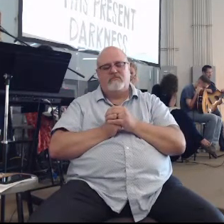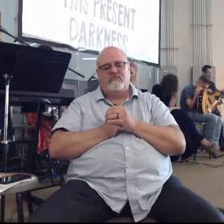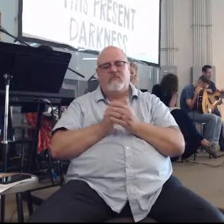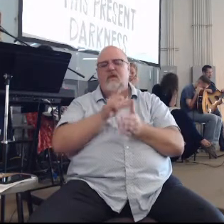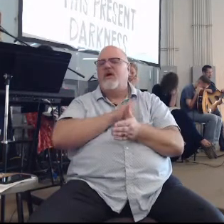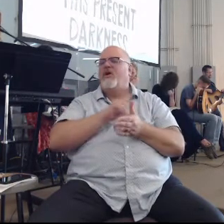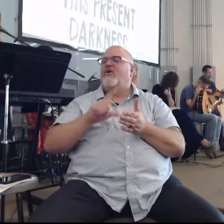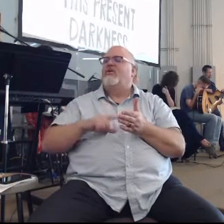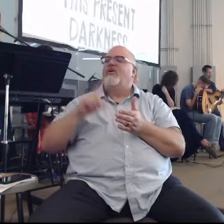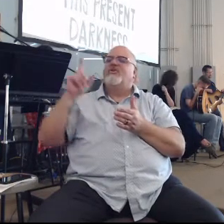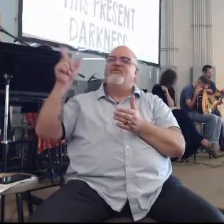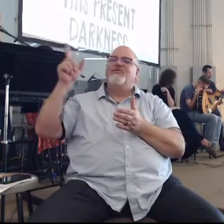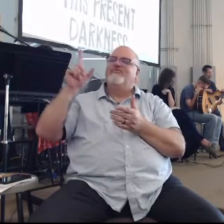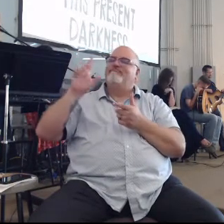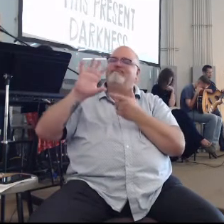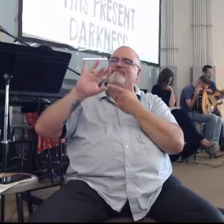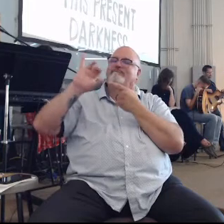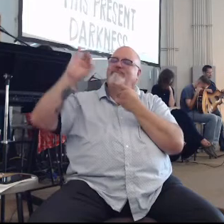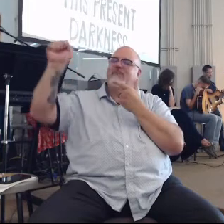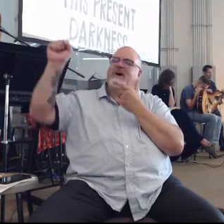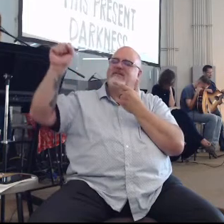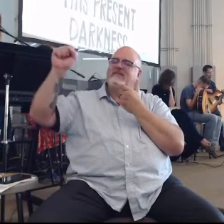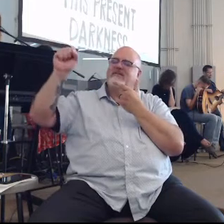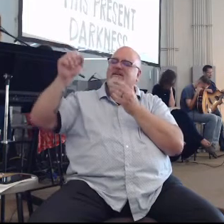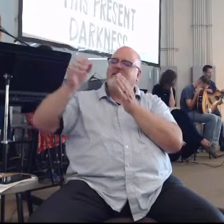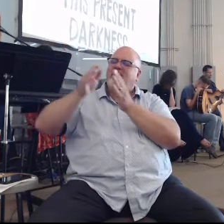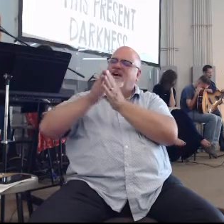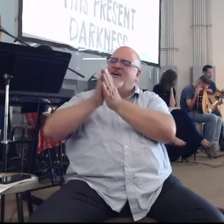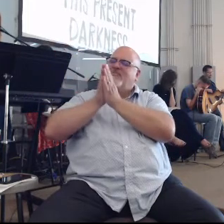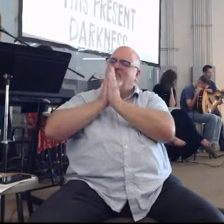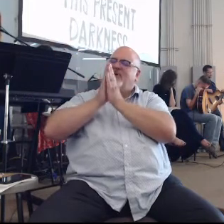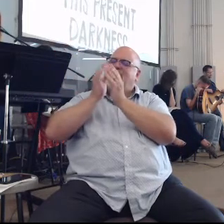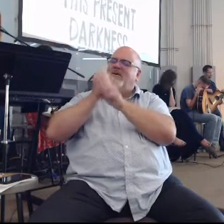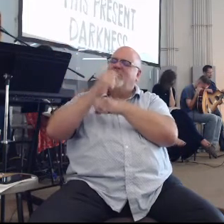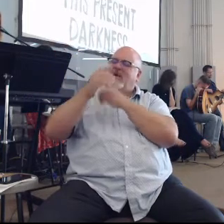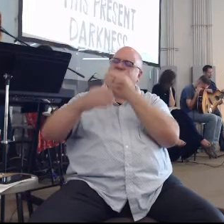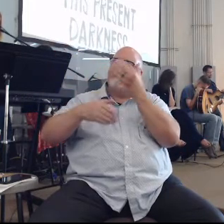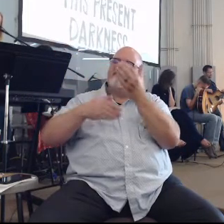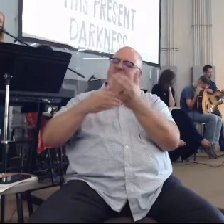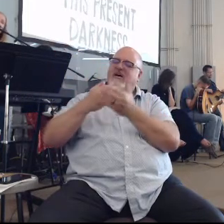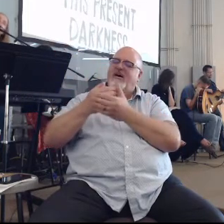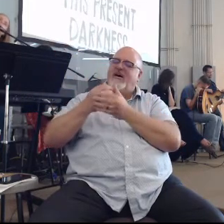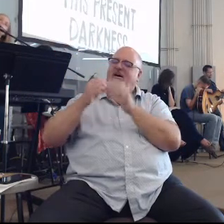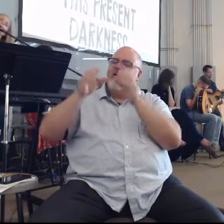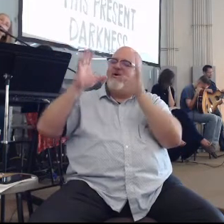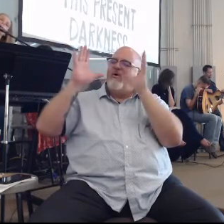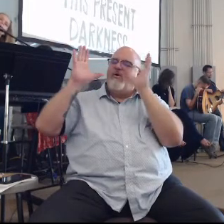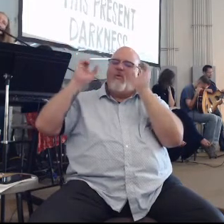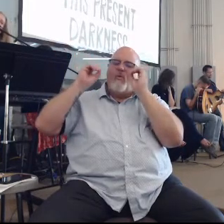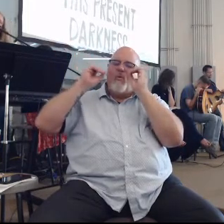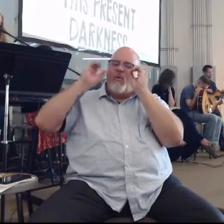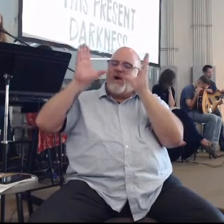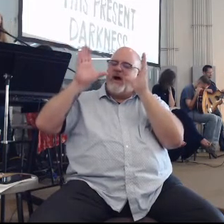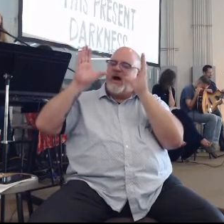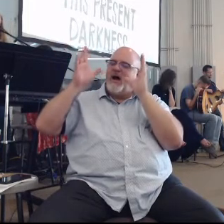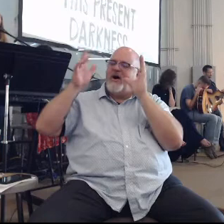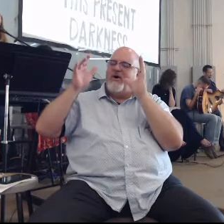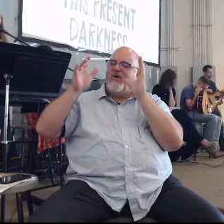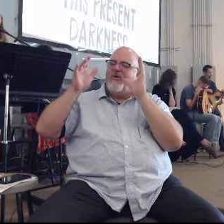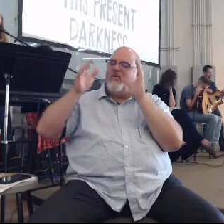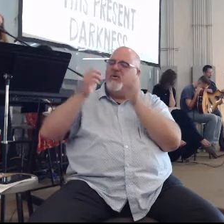Lord, you are incredible. Lord, I pray that you would make us all just be amazed and fall in love with you all over again today.